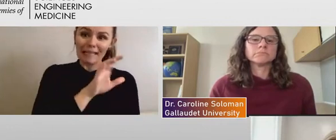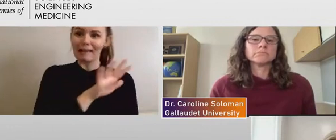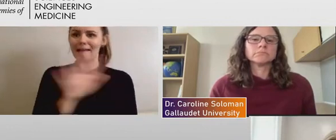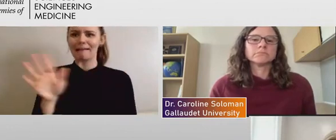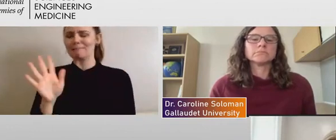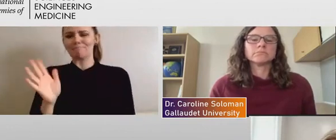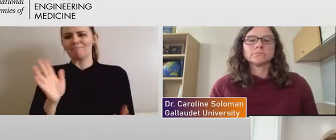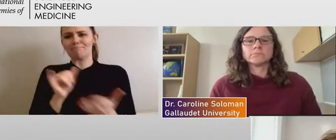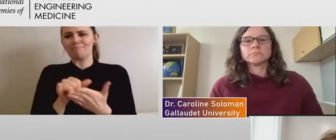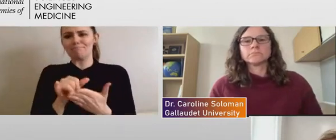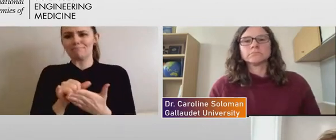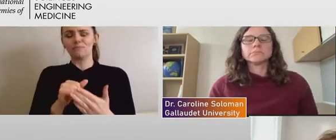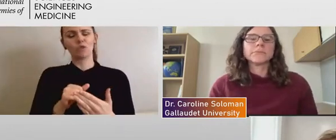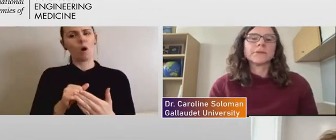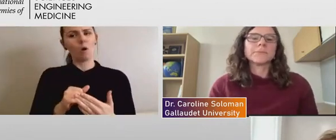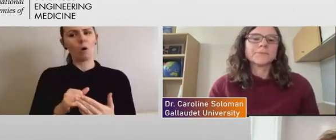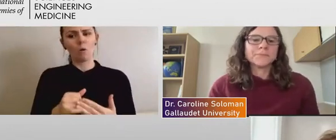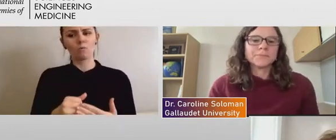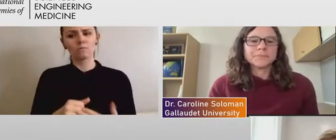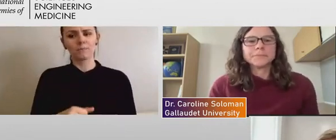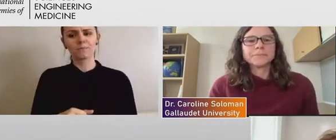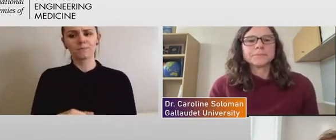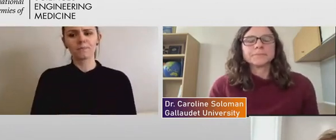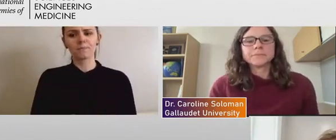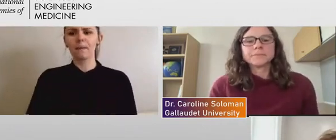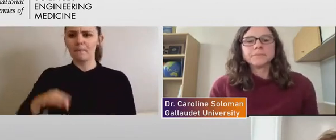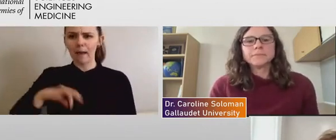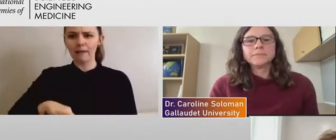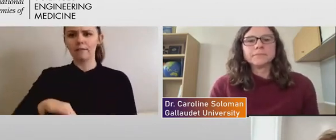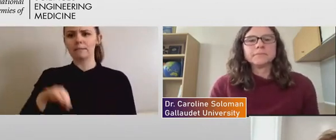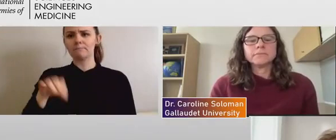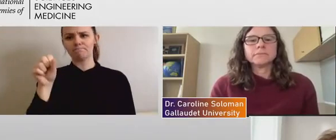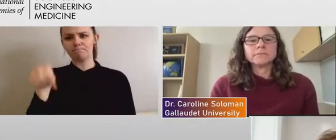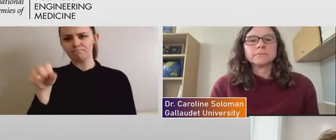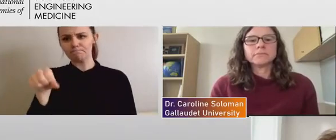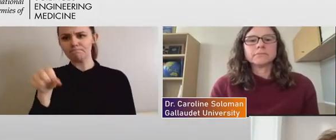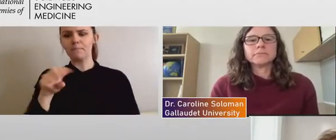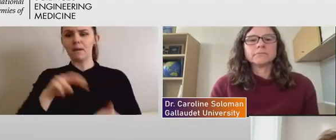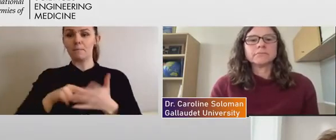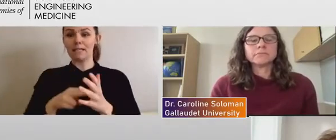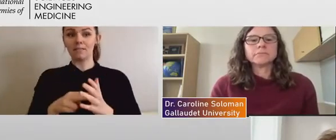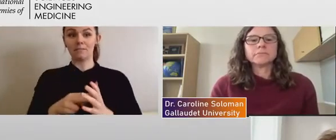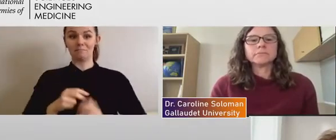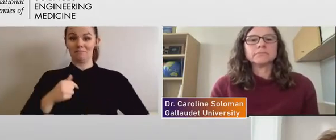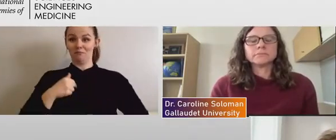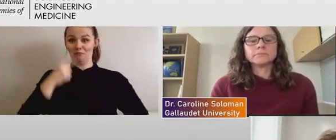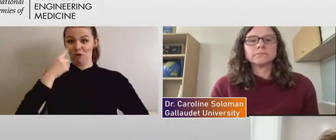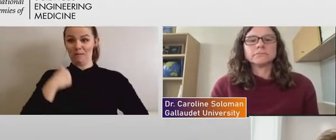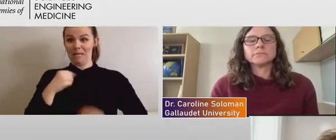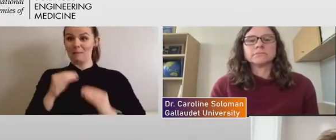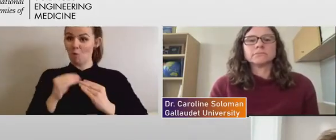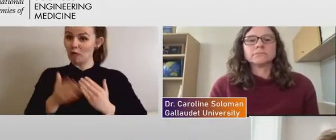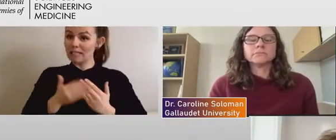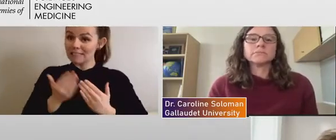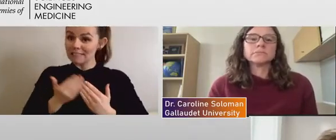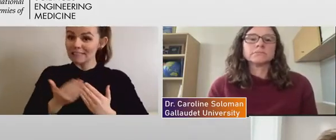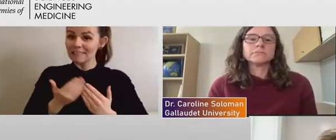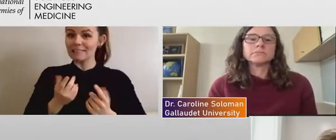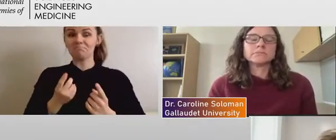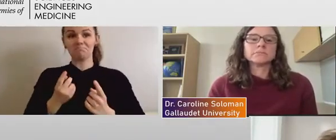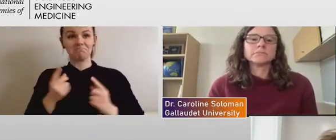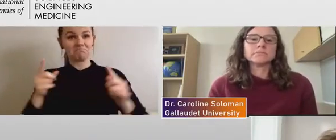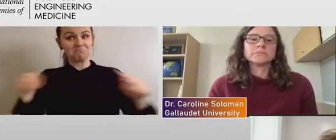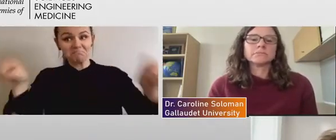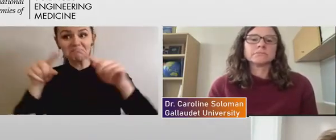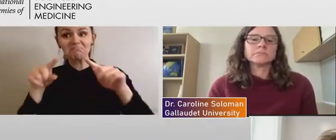benefit, I think, you know, it does certainly make it a lot easier for me. Um, and I'm sure for others who are, you know,